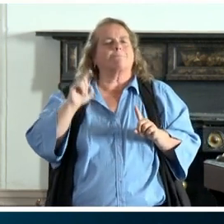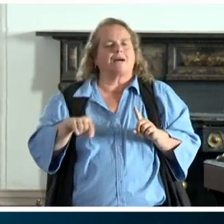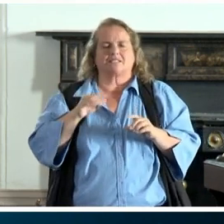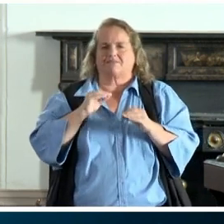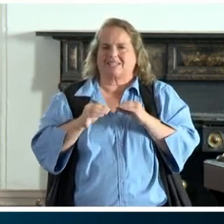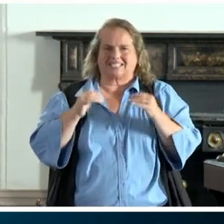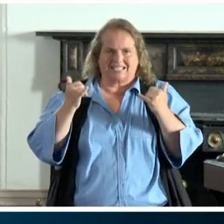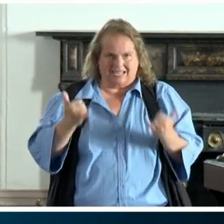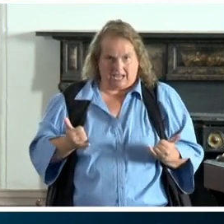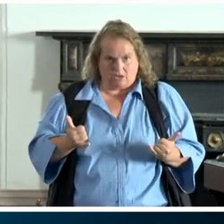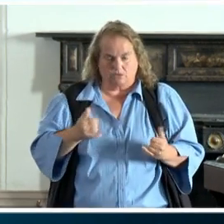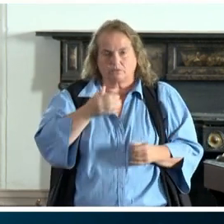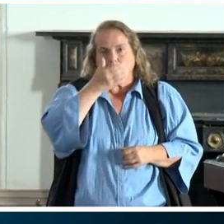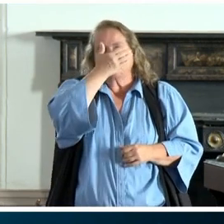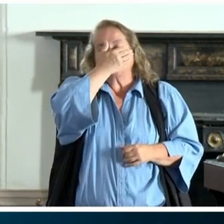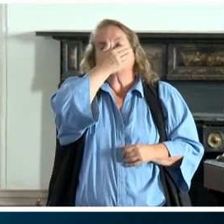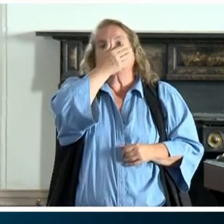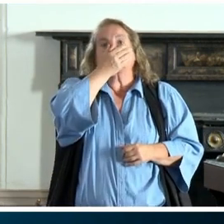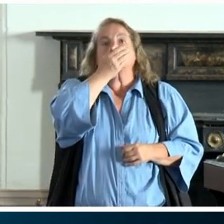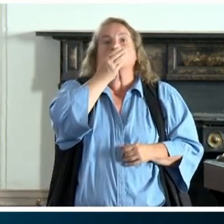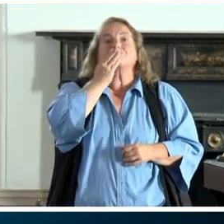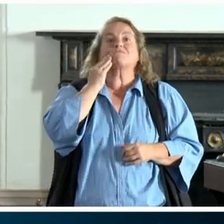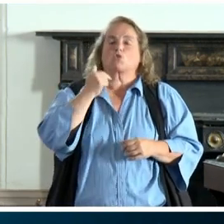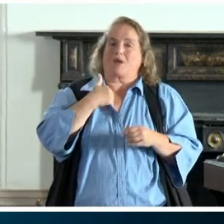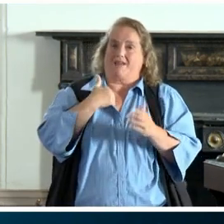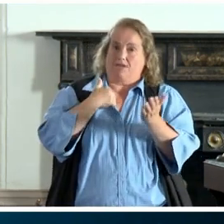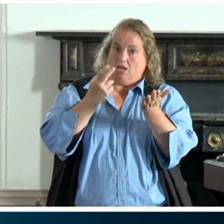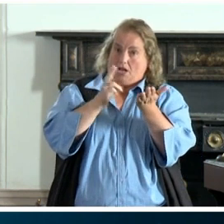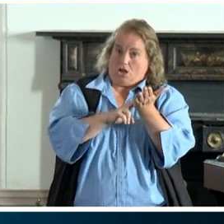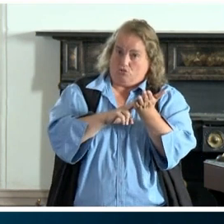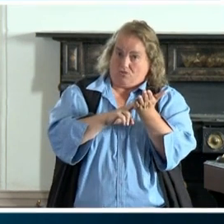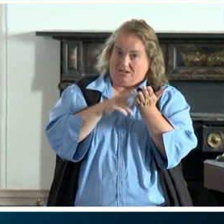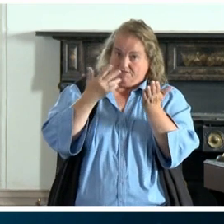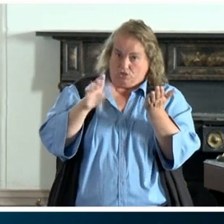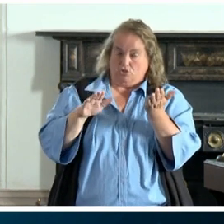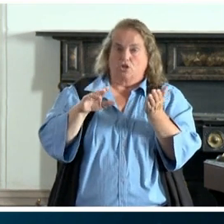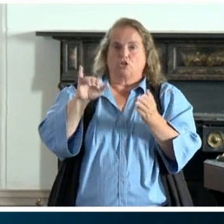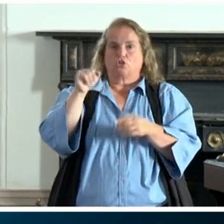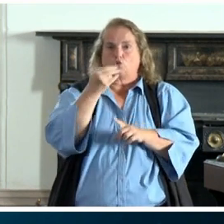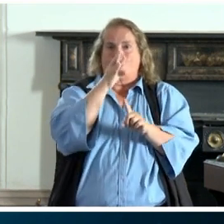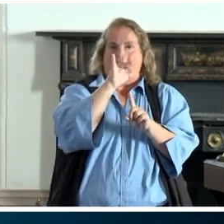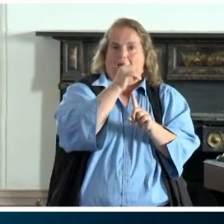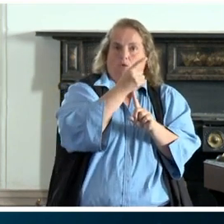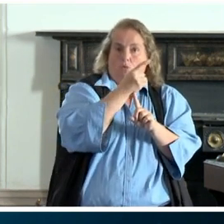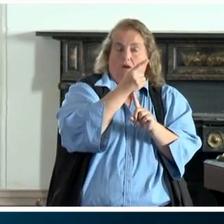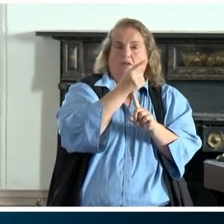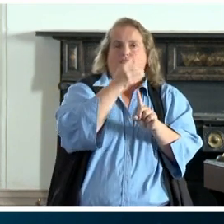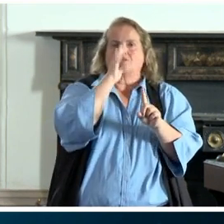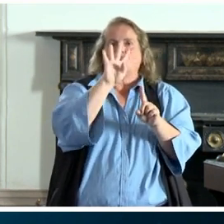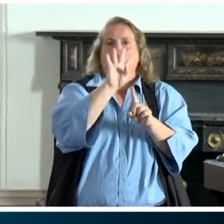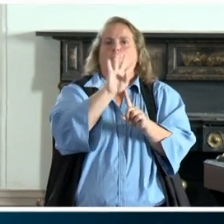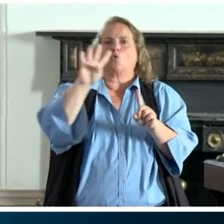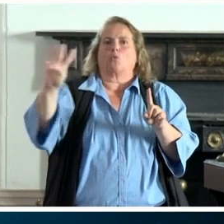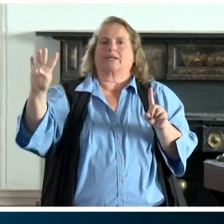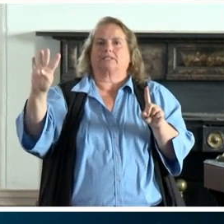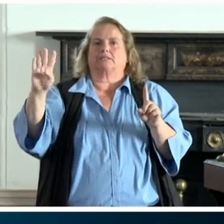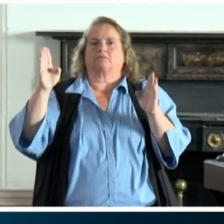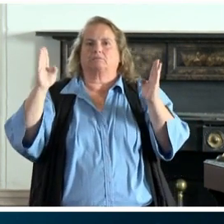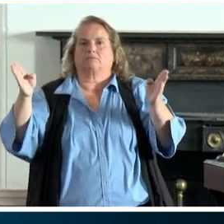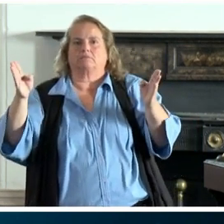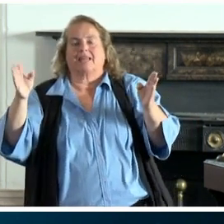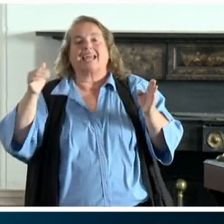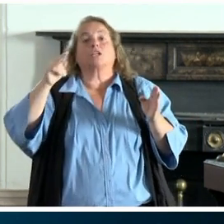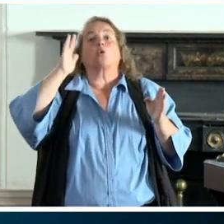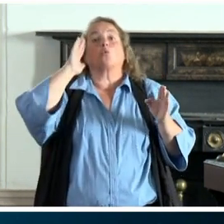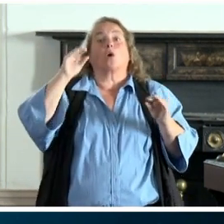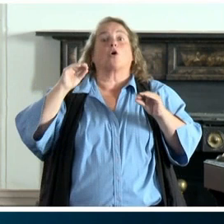now. So we have entered into a contract that starts July 1 and runs for four weeks. It's going to move